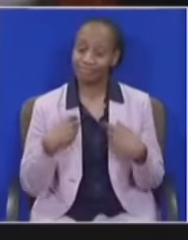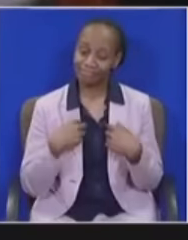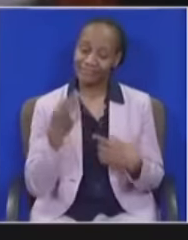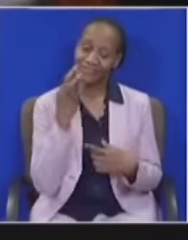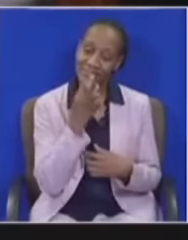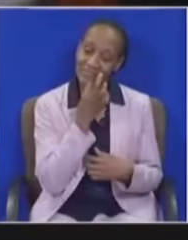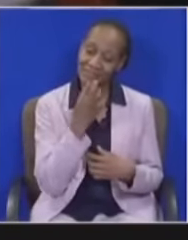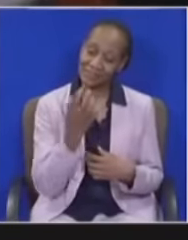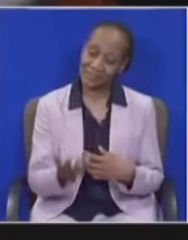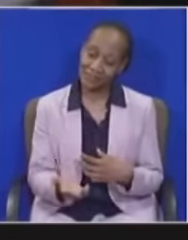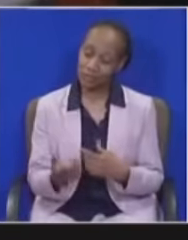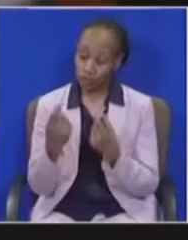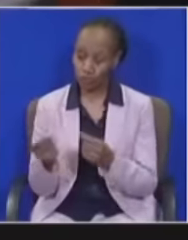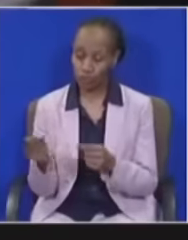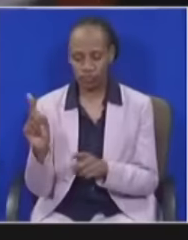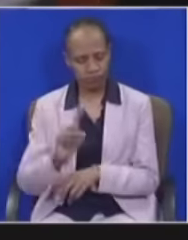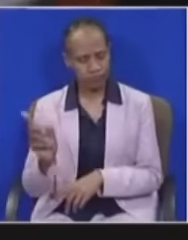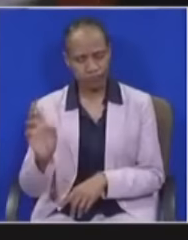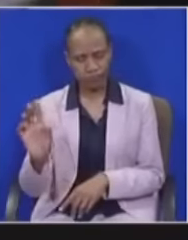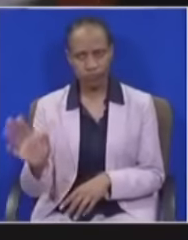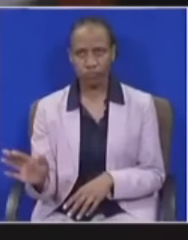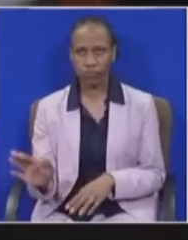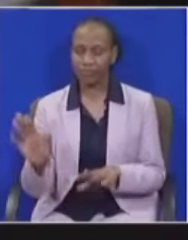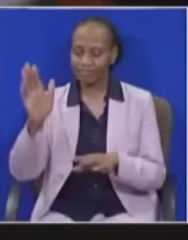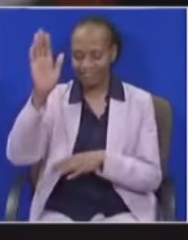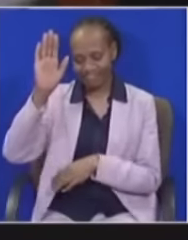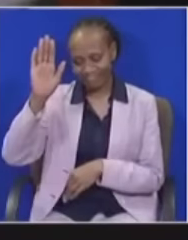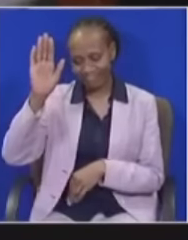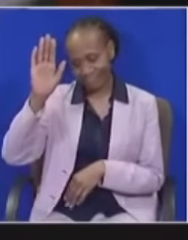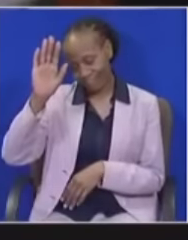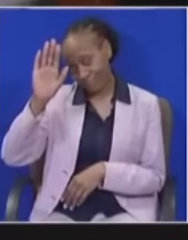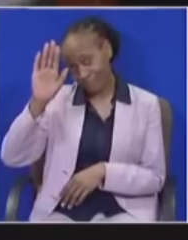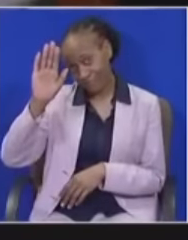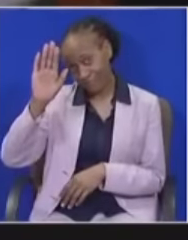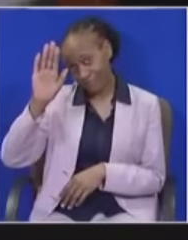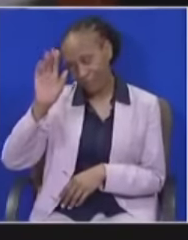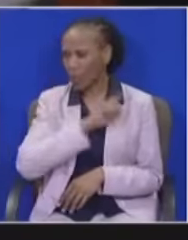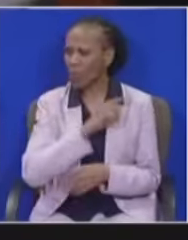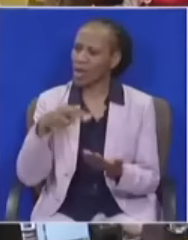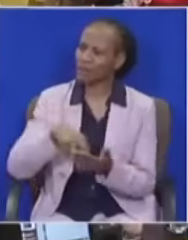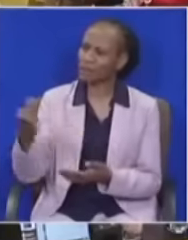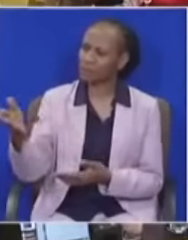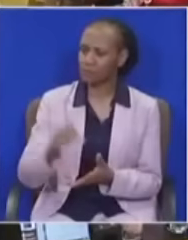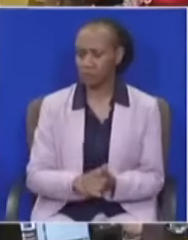do that, and you are falsely choosing me. It's incorrect. Honorable, what are you rising, Honorable Member?